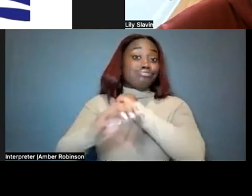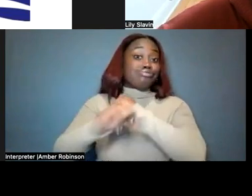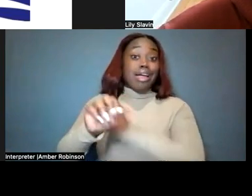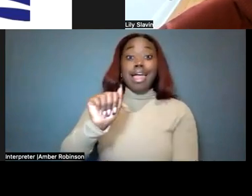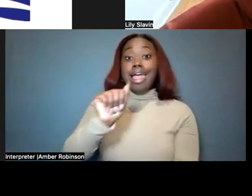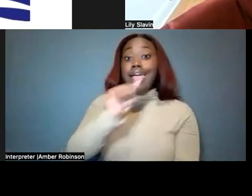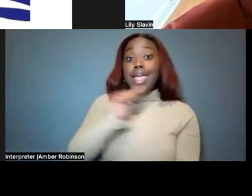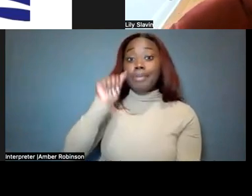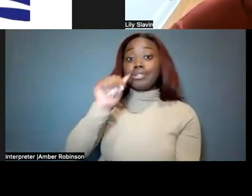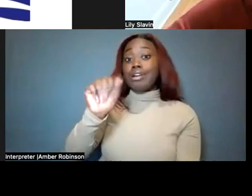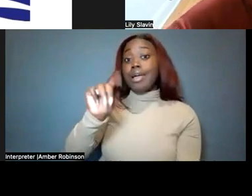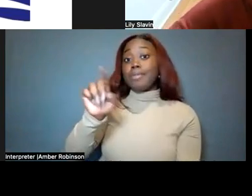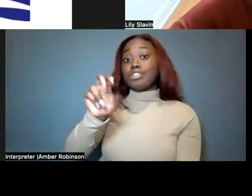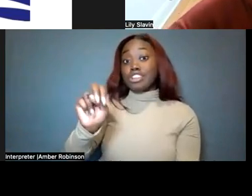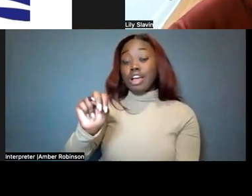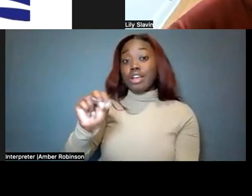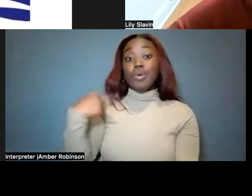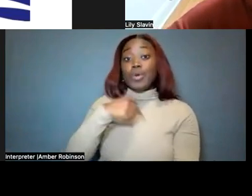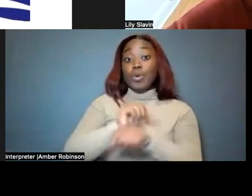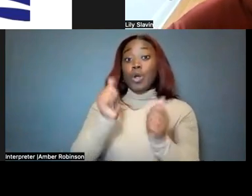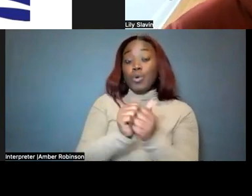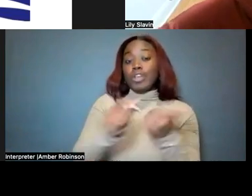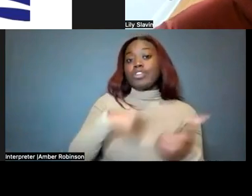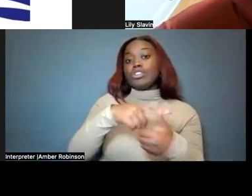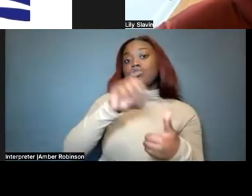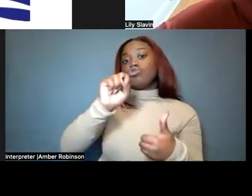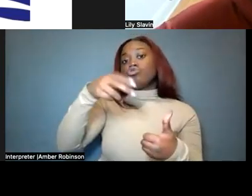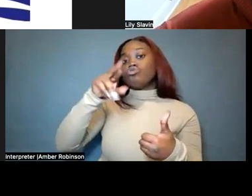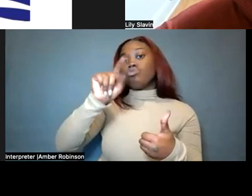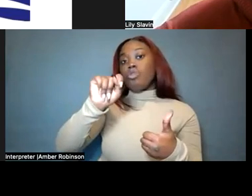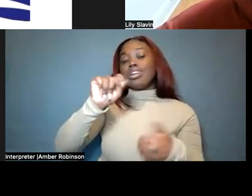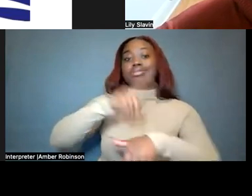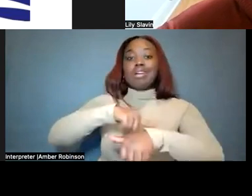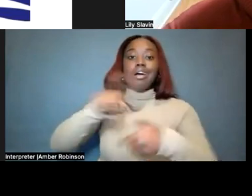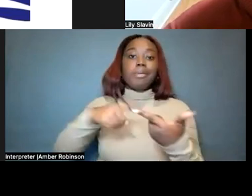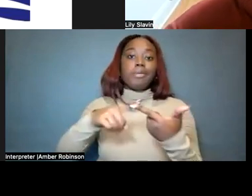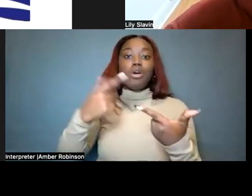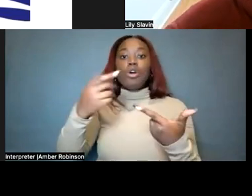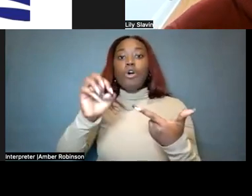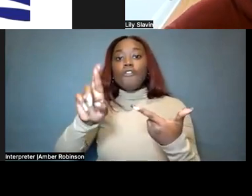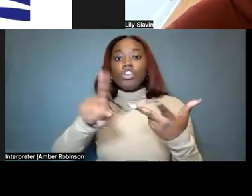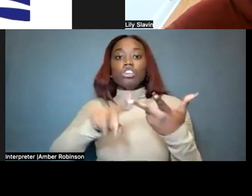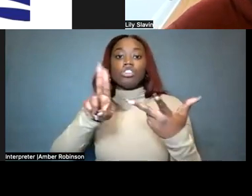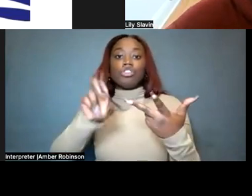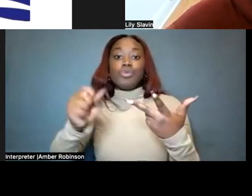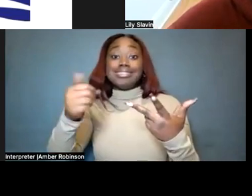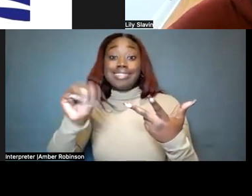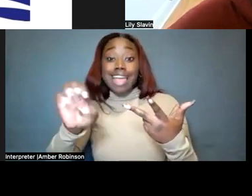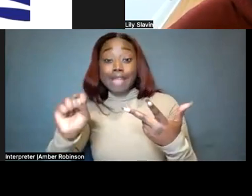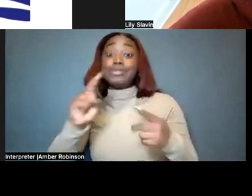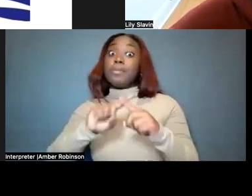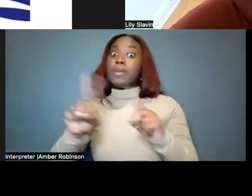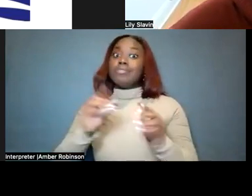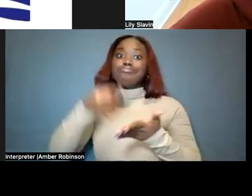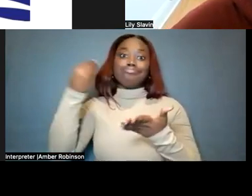we work with equipment companies like Sport Time, Gopher, U.S. Games, but they're really expensive. You could get the